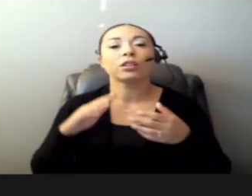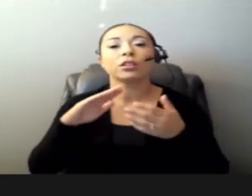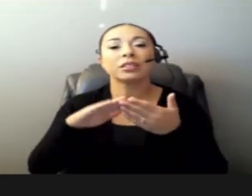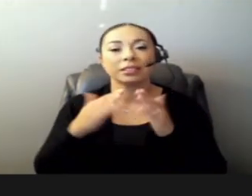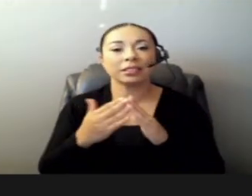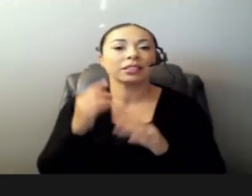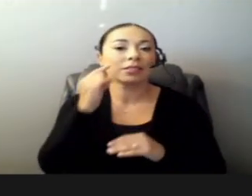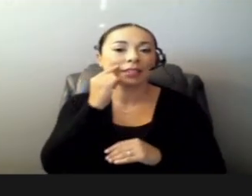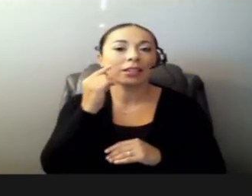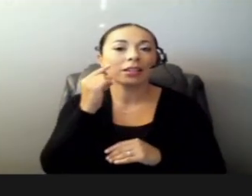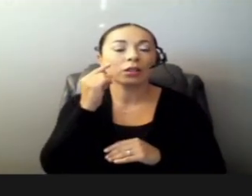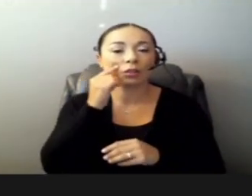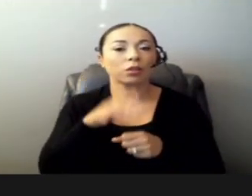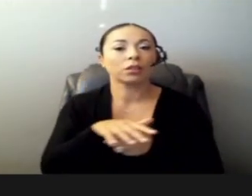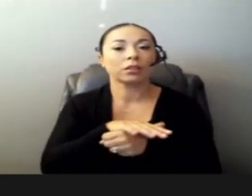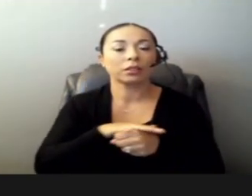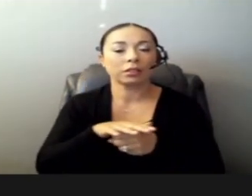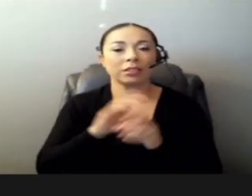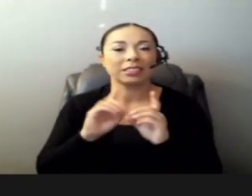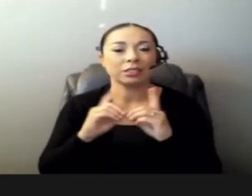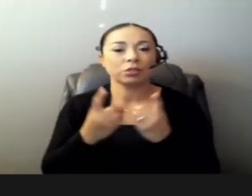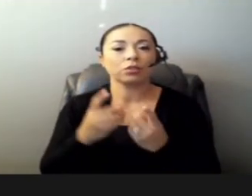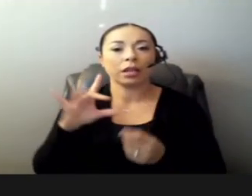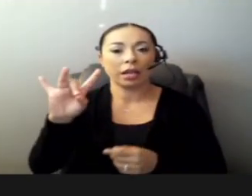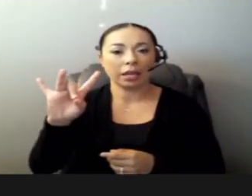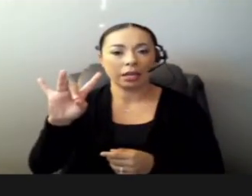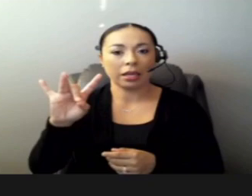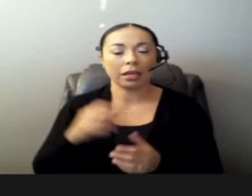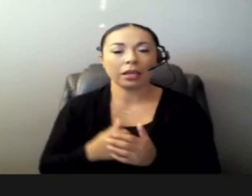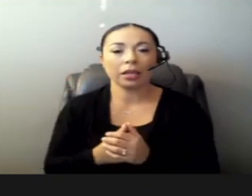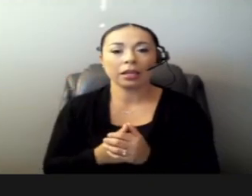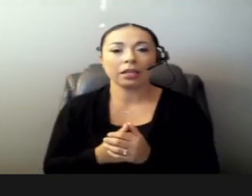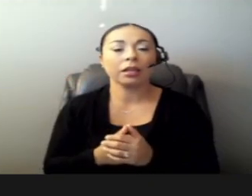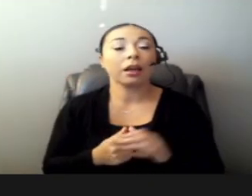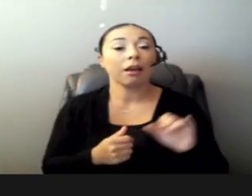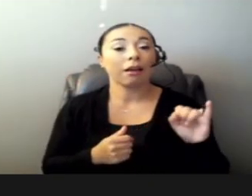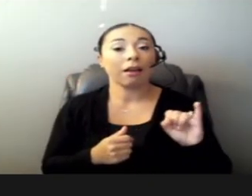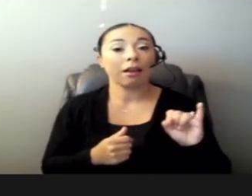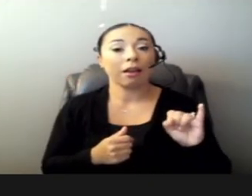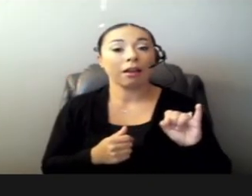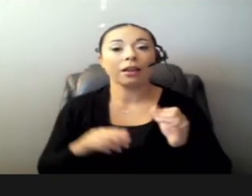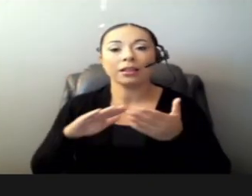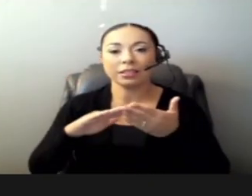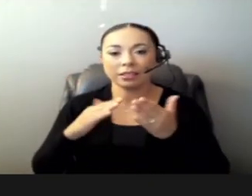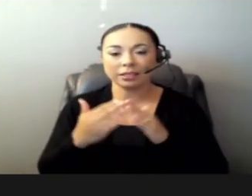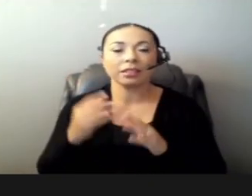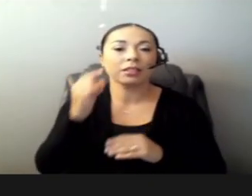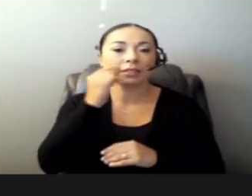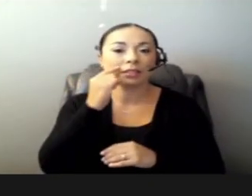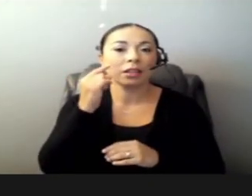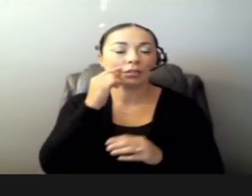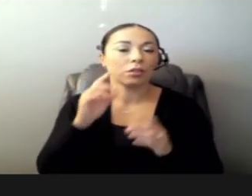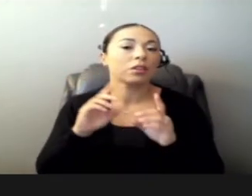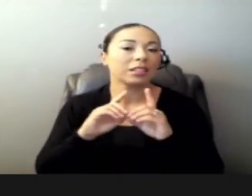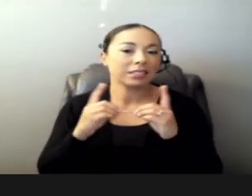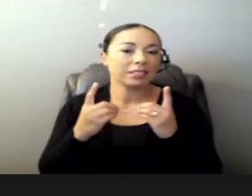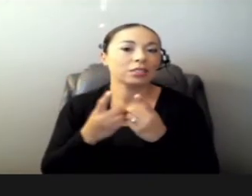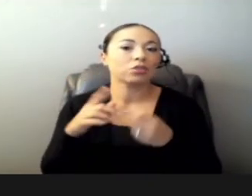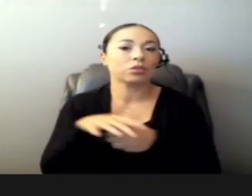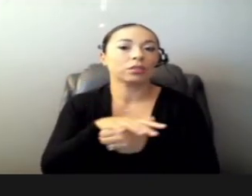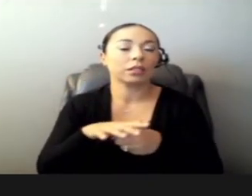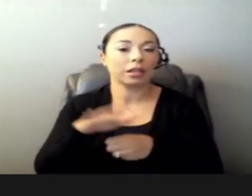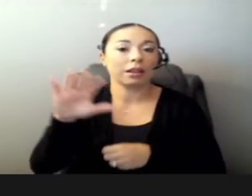San Antonio District 8 I. City of San Antonio District 9